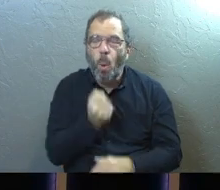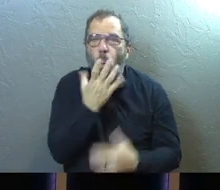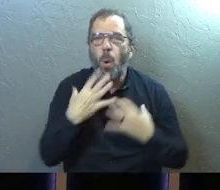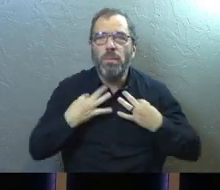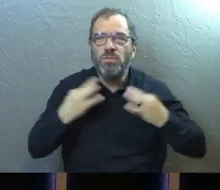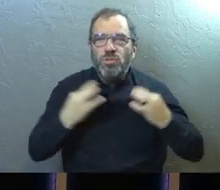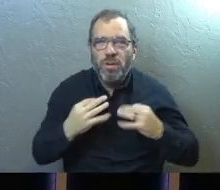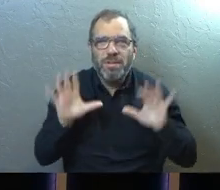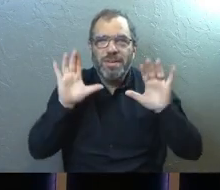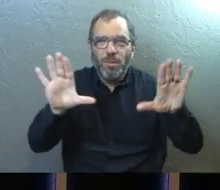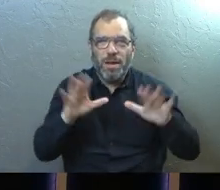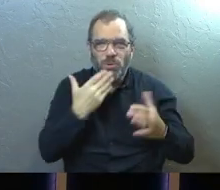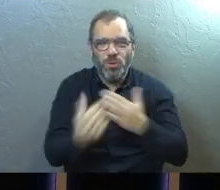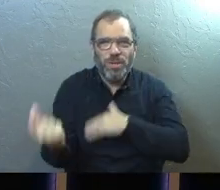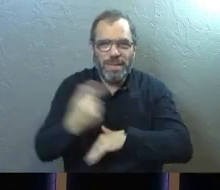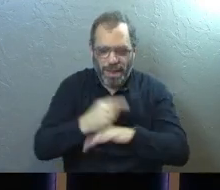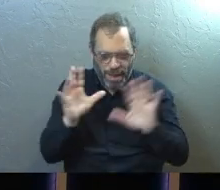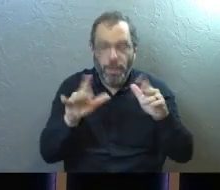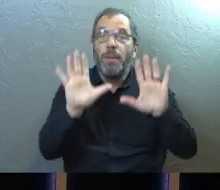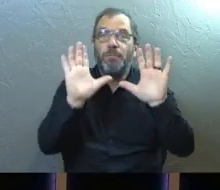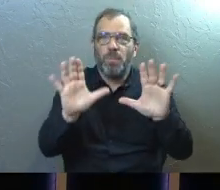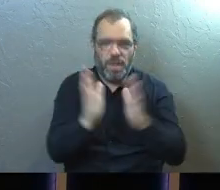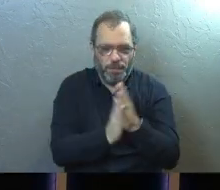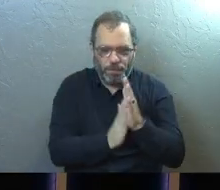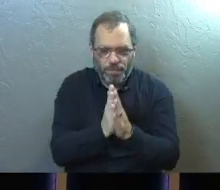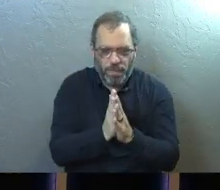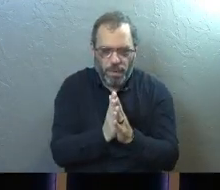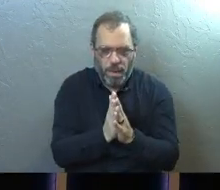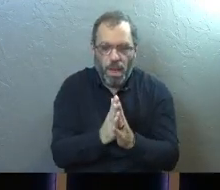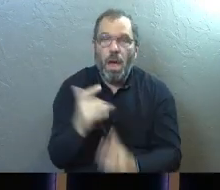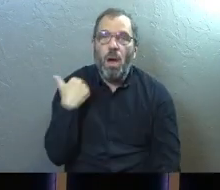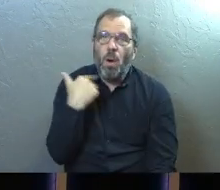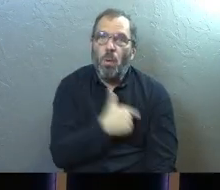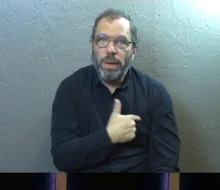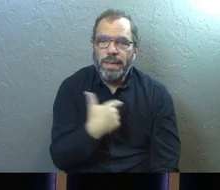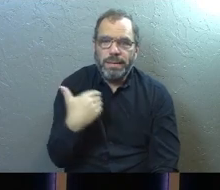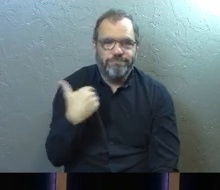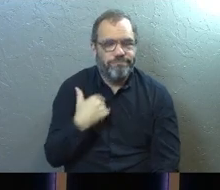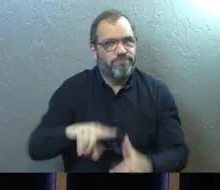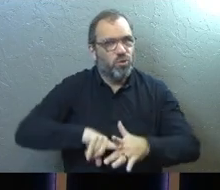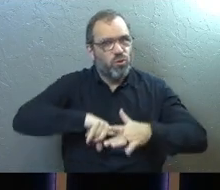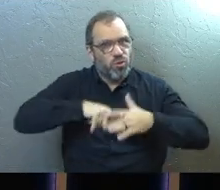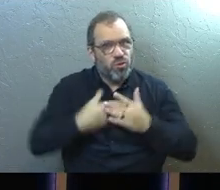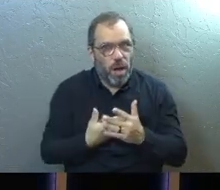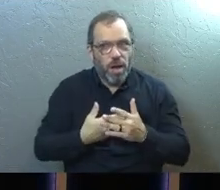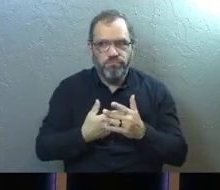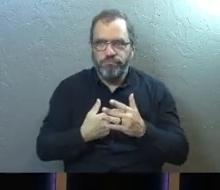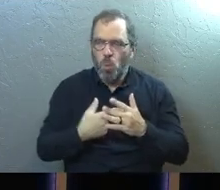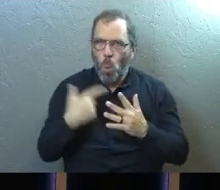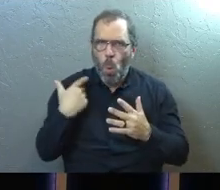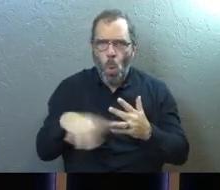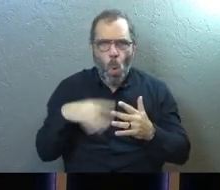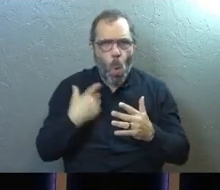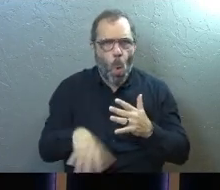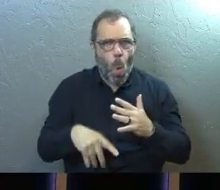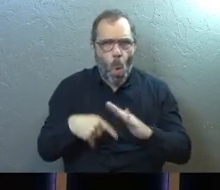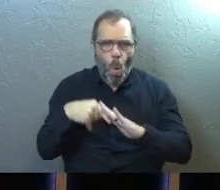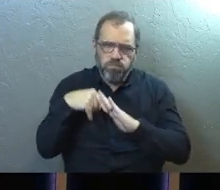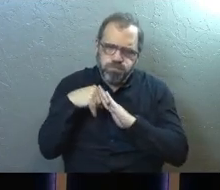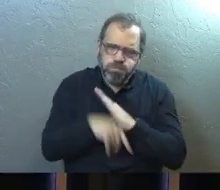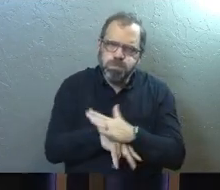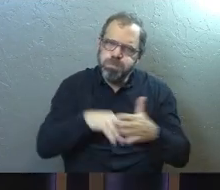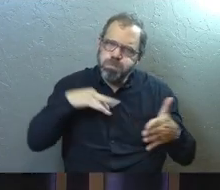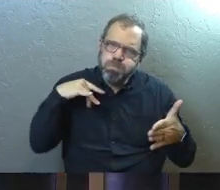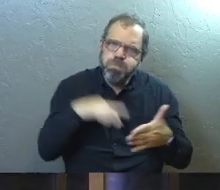for flannels. It's a good, good day. Okay. So we've got to go right into some deep, deep stuff today.